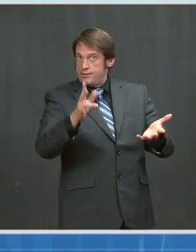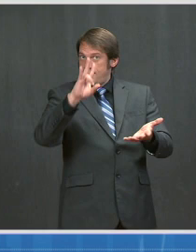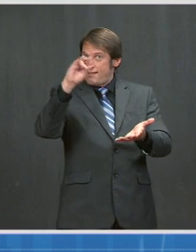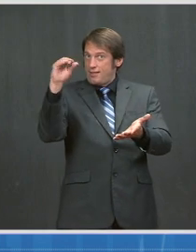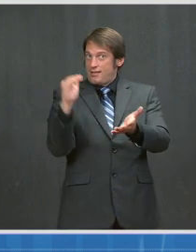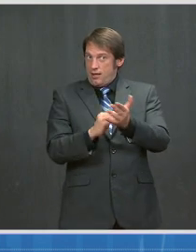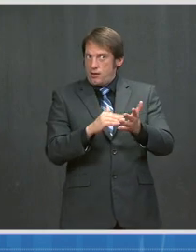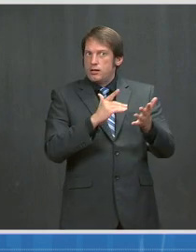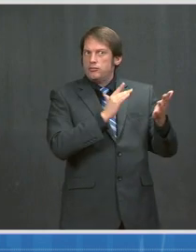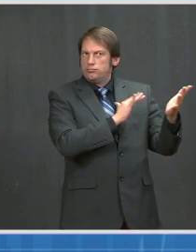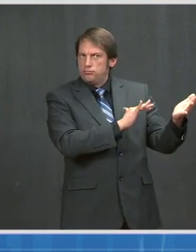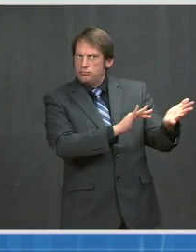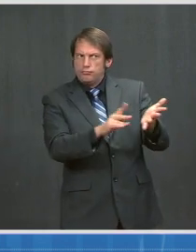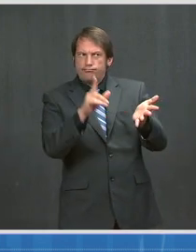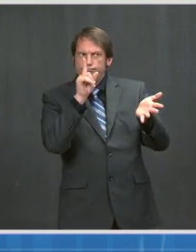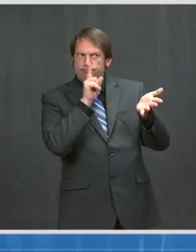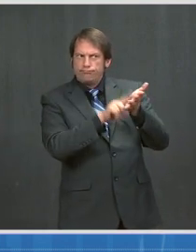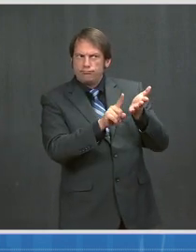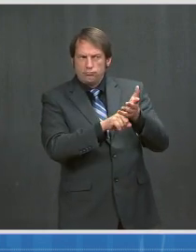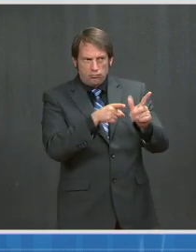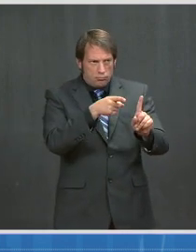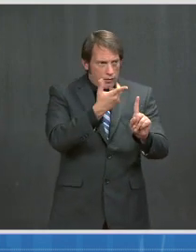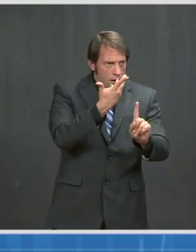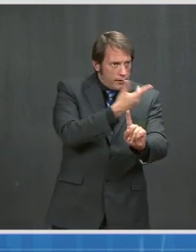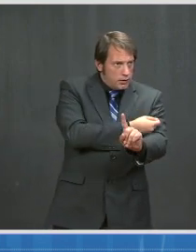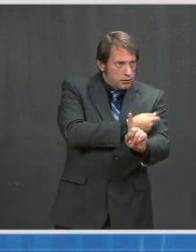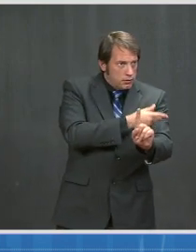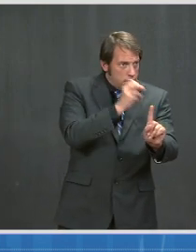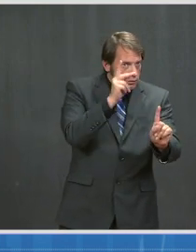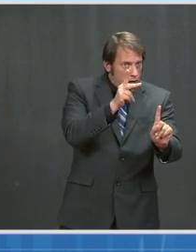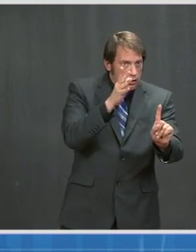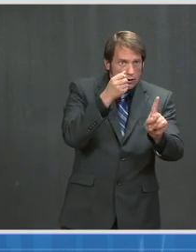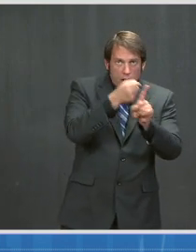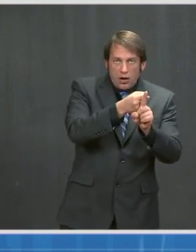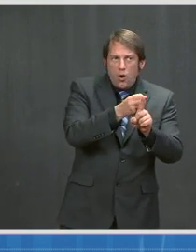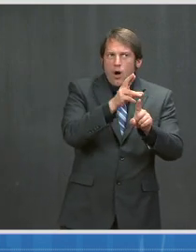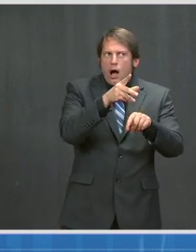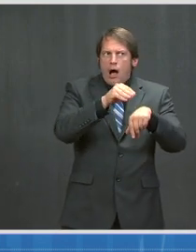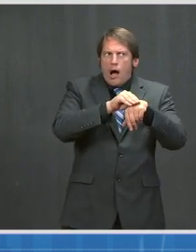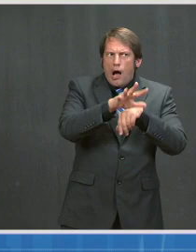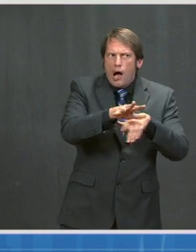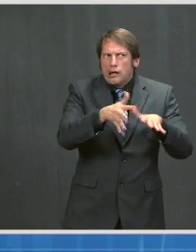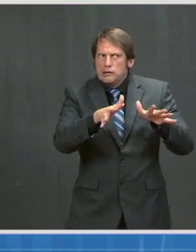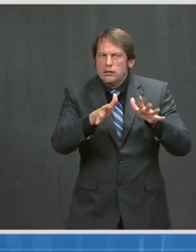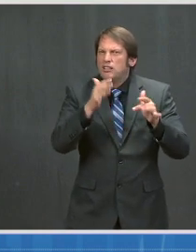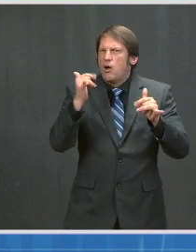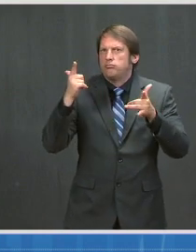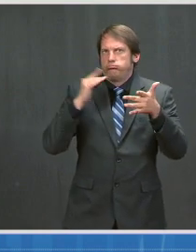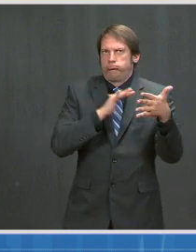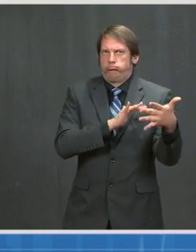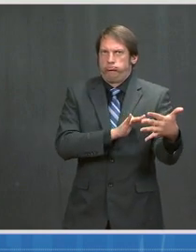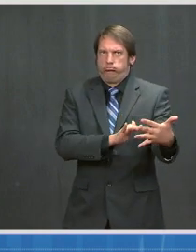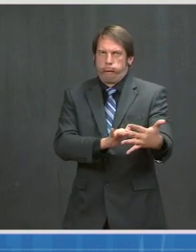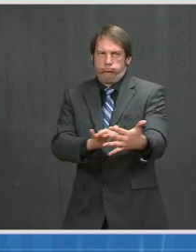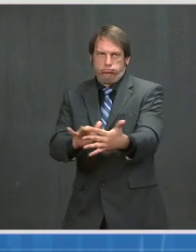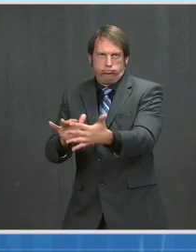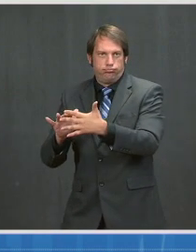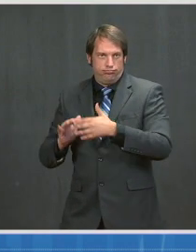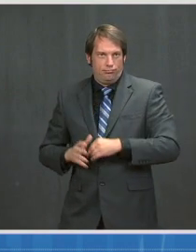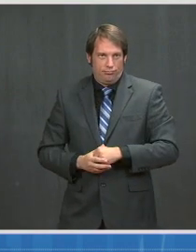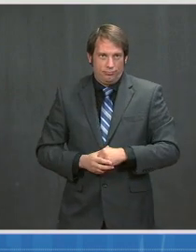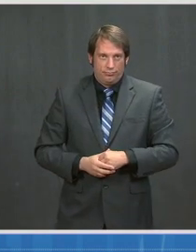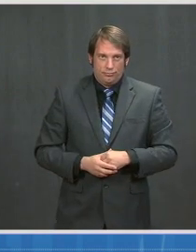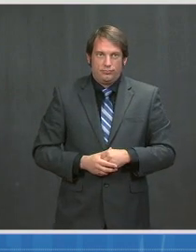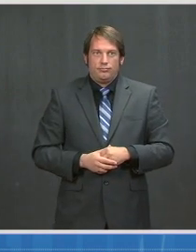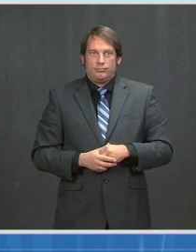how vaccination affects pregnant women. Final slide next. So one looks at, what about the